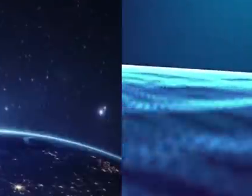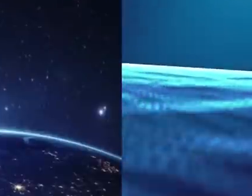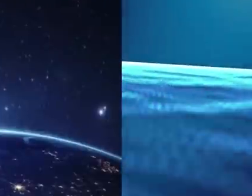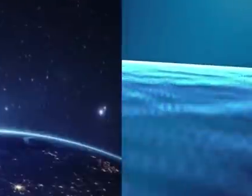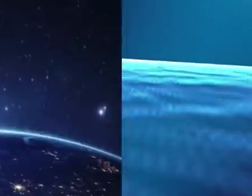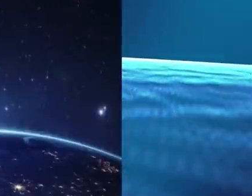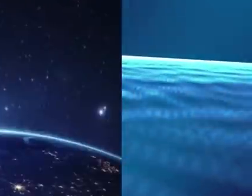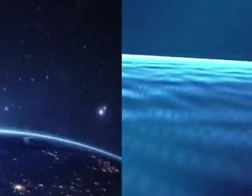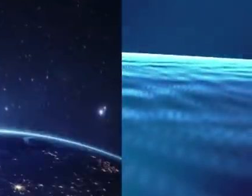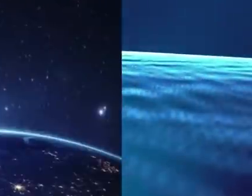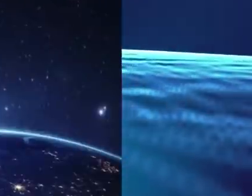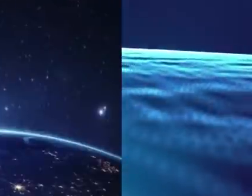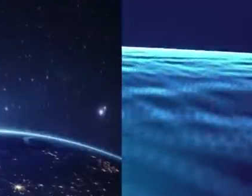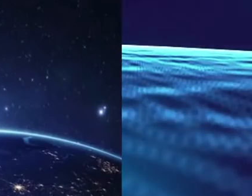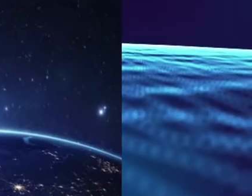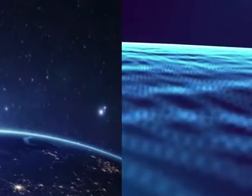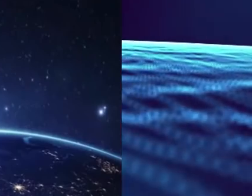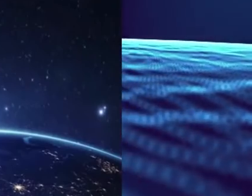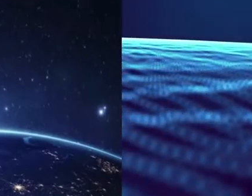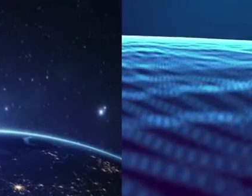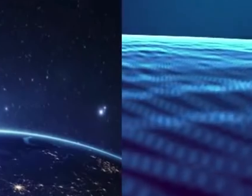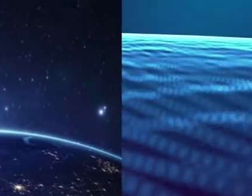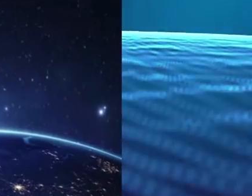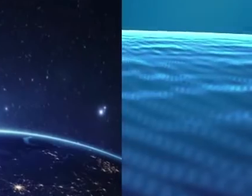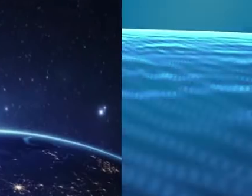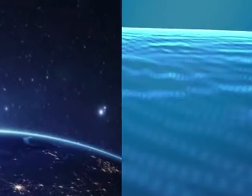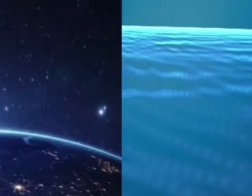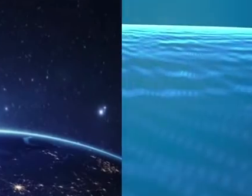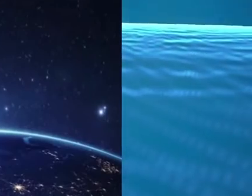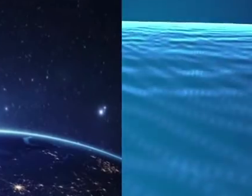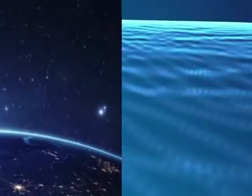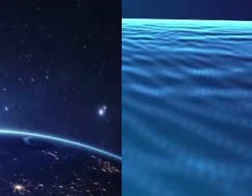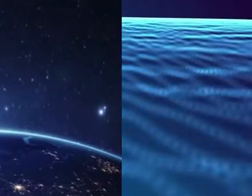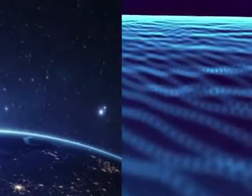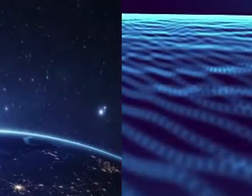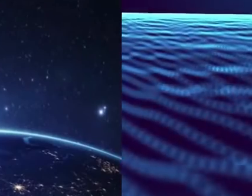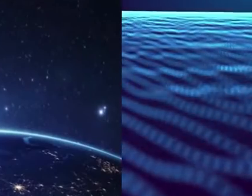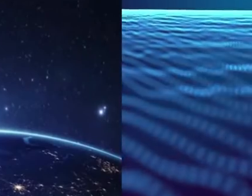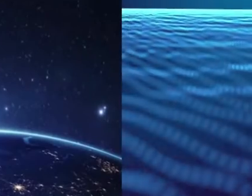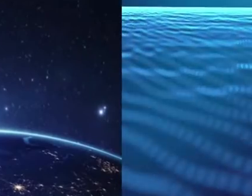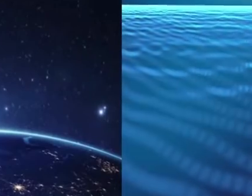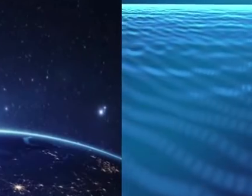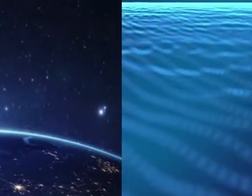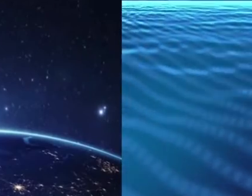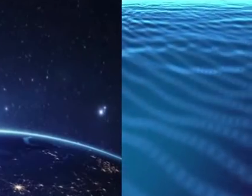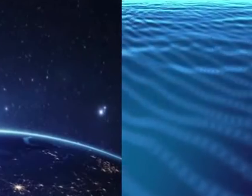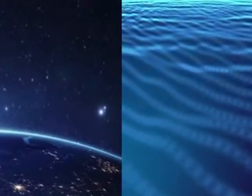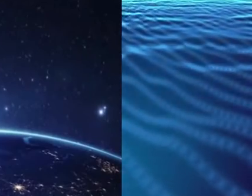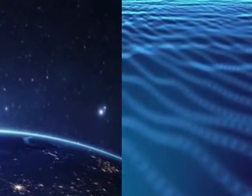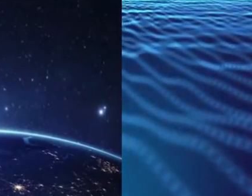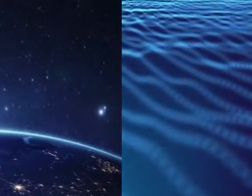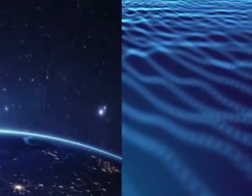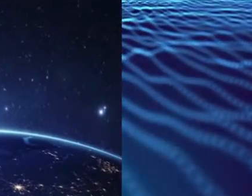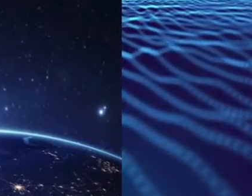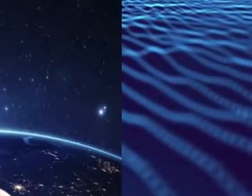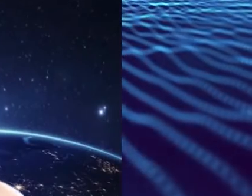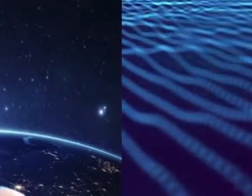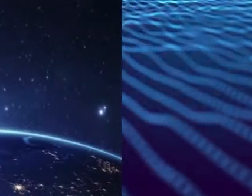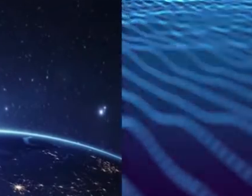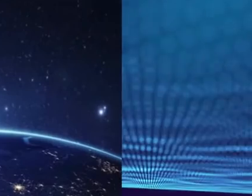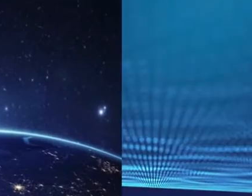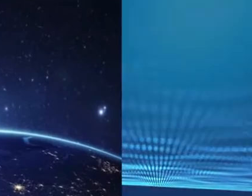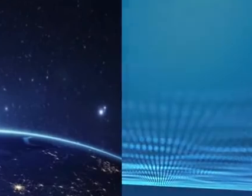bi-acidus waste from normal garbage. You want to keep our, even our garbage collection